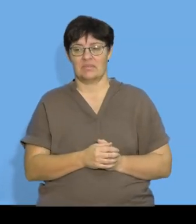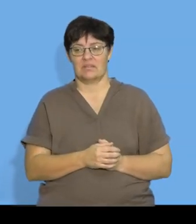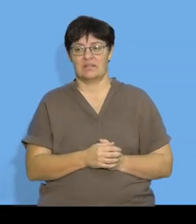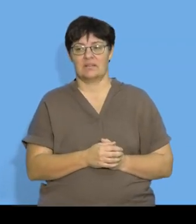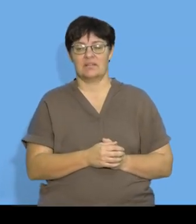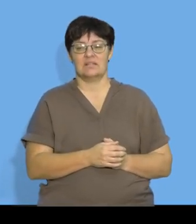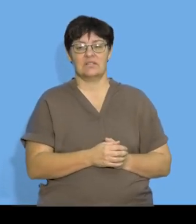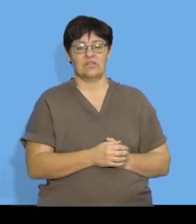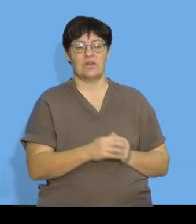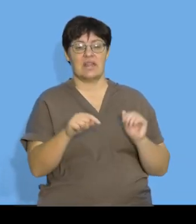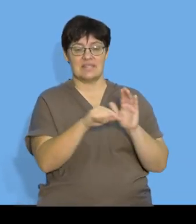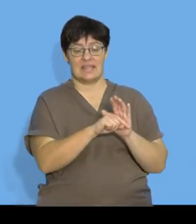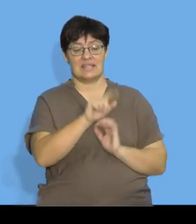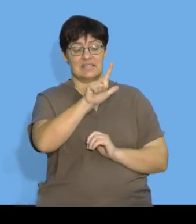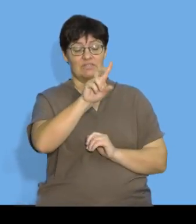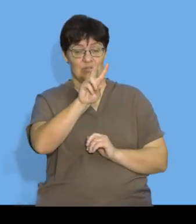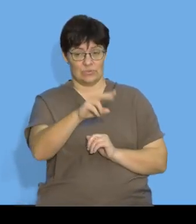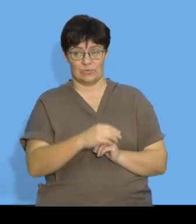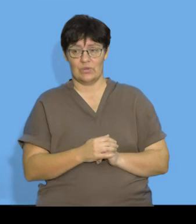in negative 72